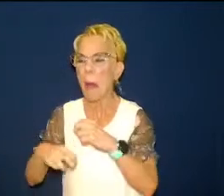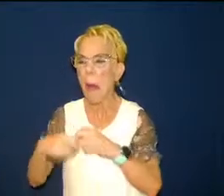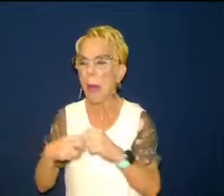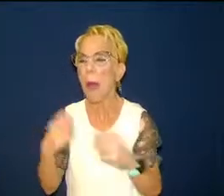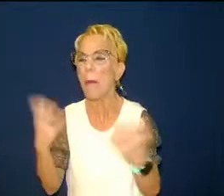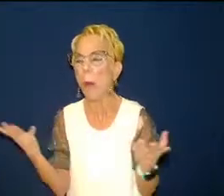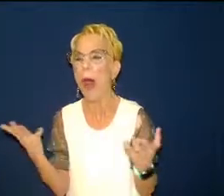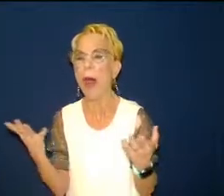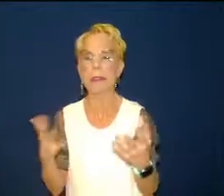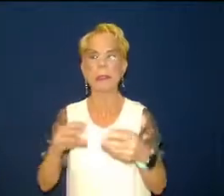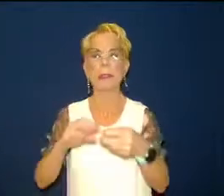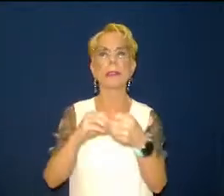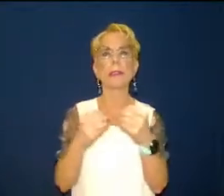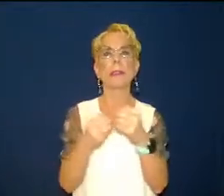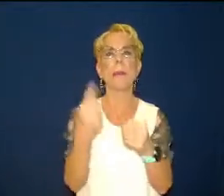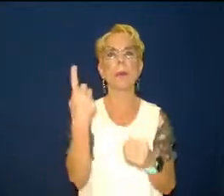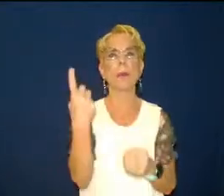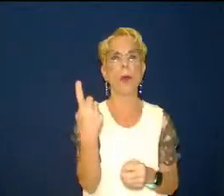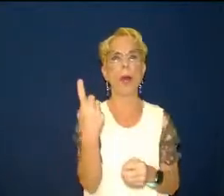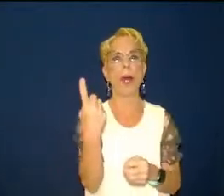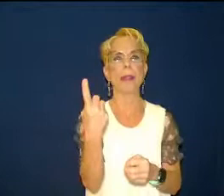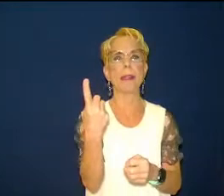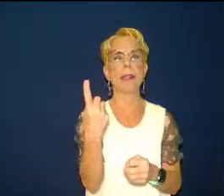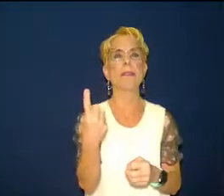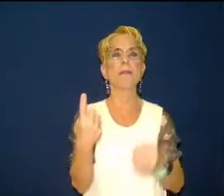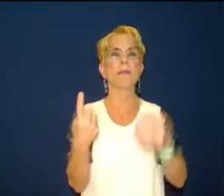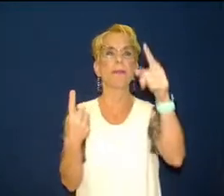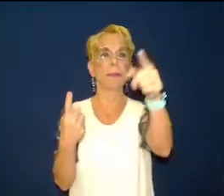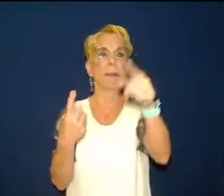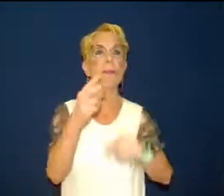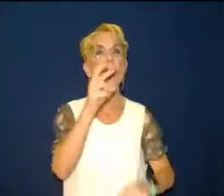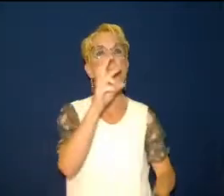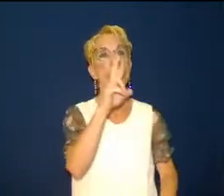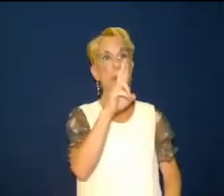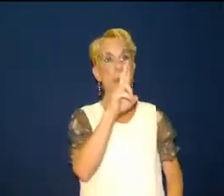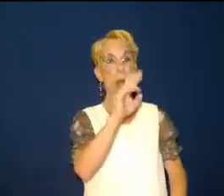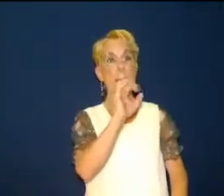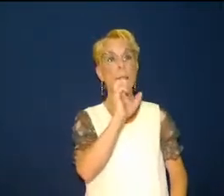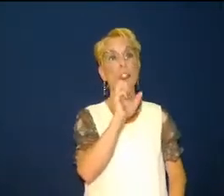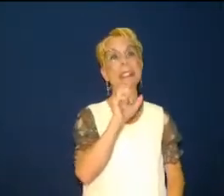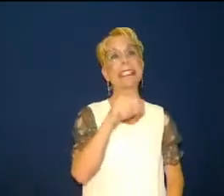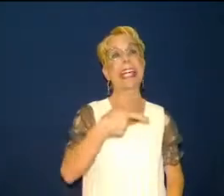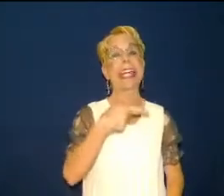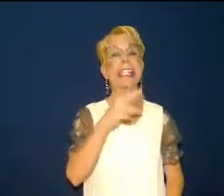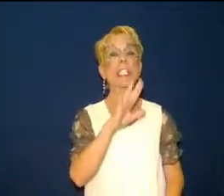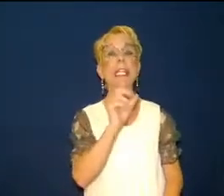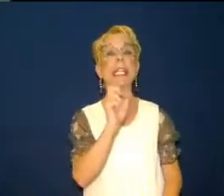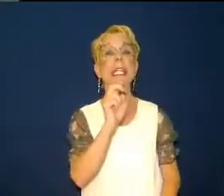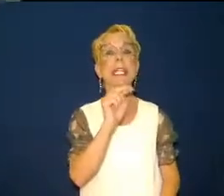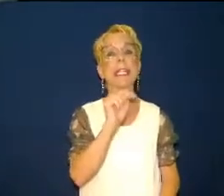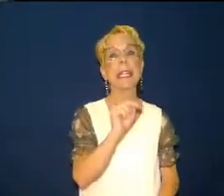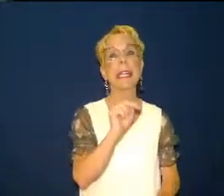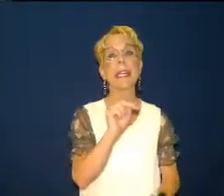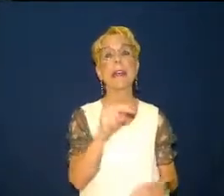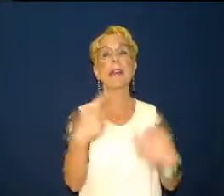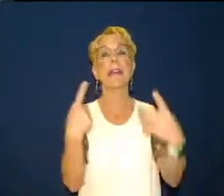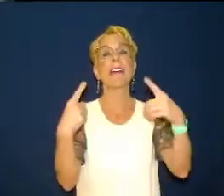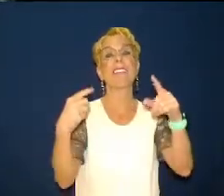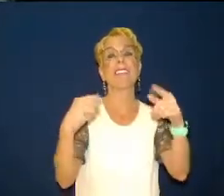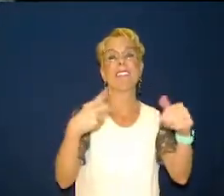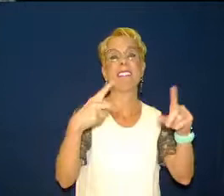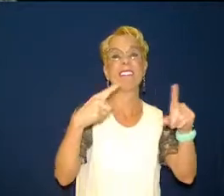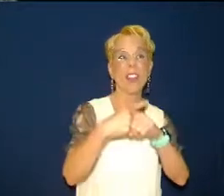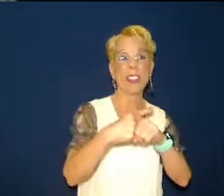number one is reputation versus reality in other words they are not what everybody thinks